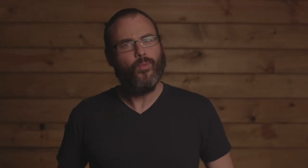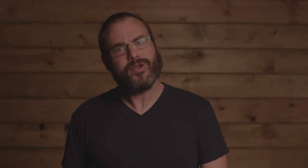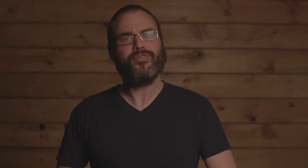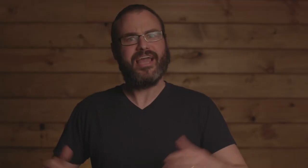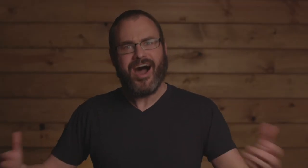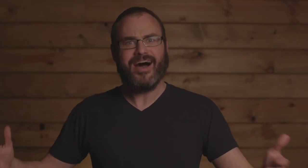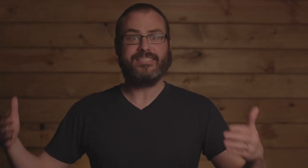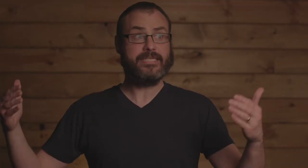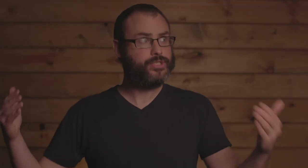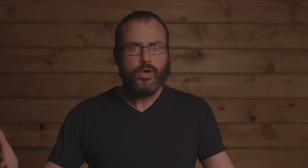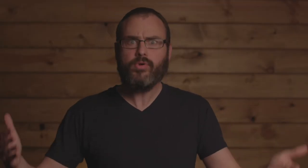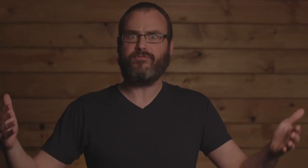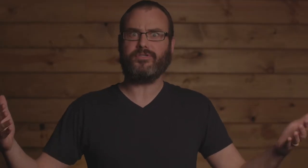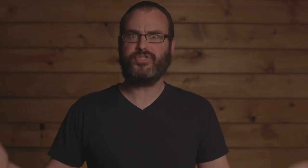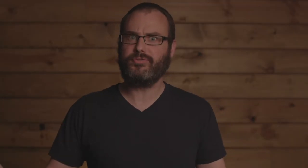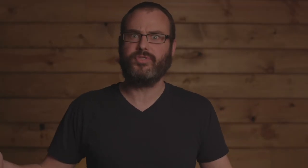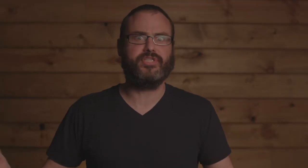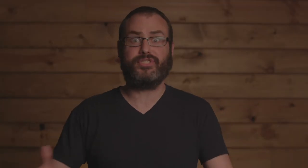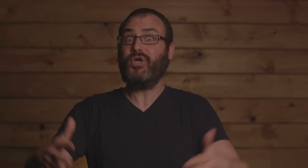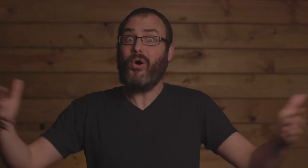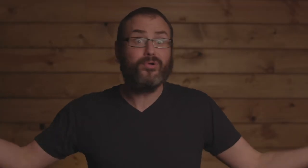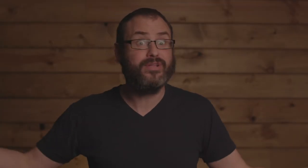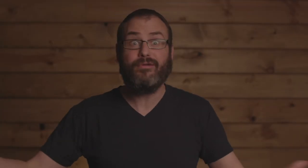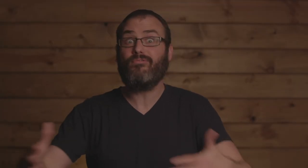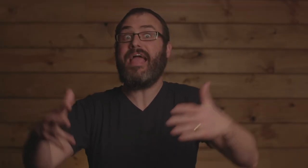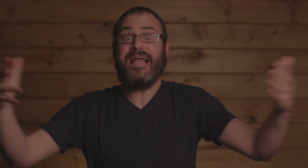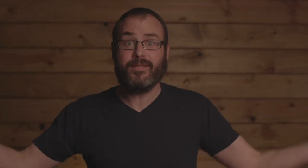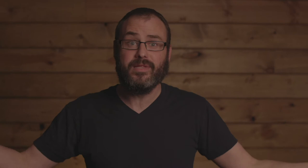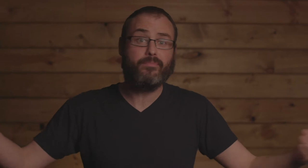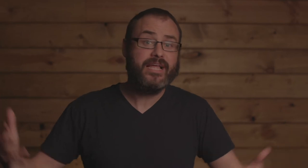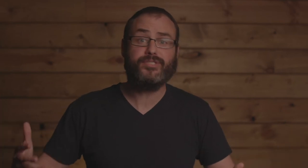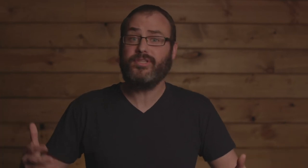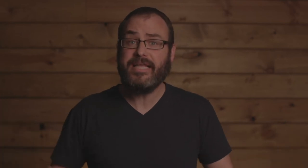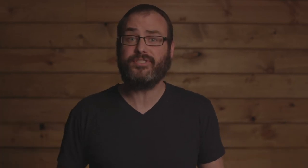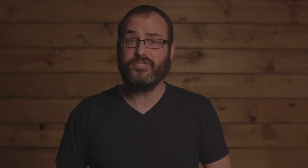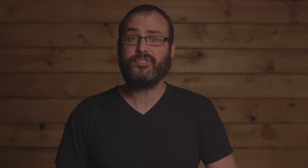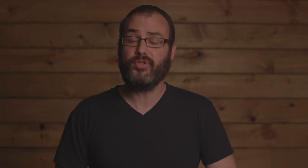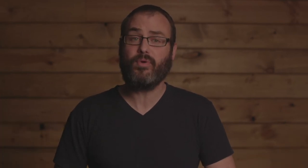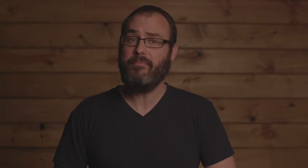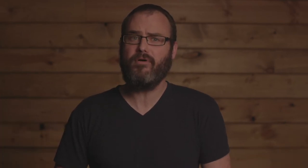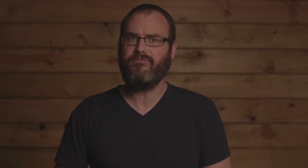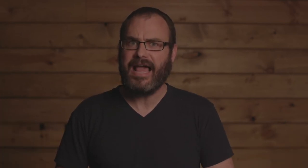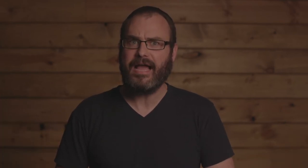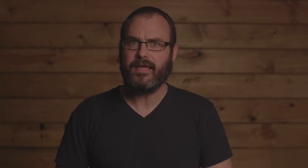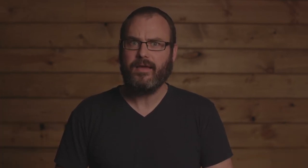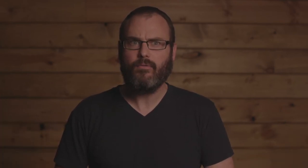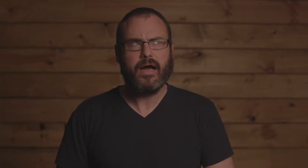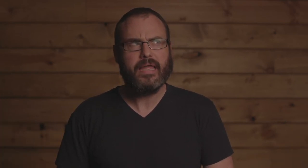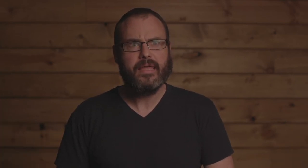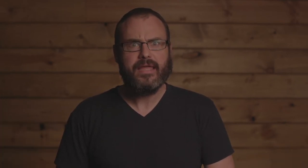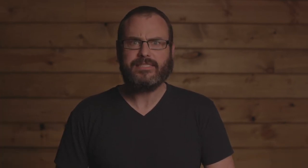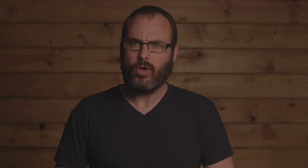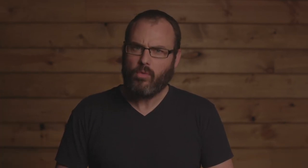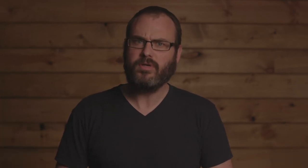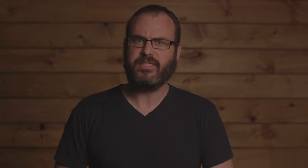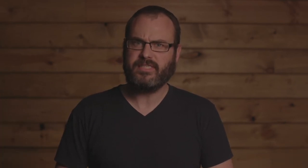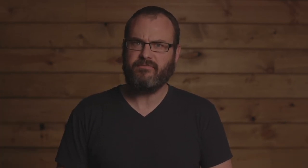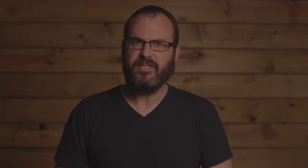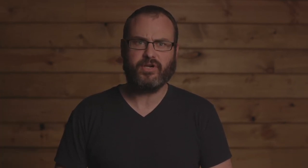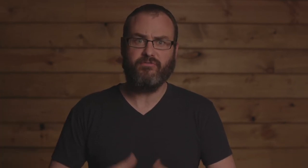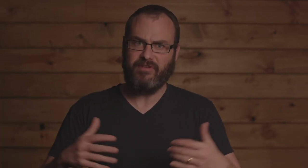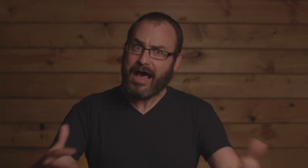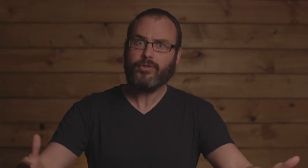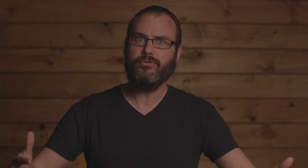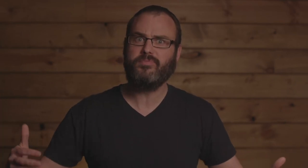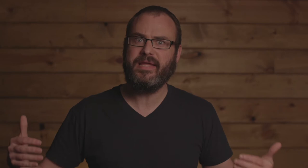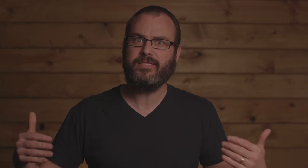Wow! What are the odds that two of her children just totally, randomly pledge allegiance to the rainbow flag? Why, it's almost as